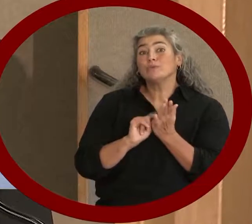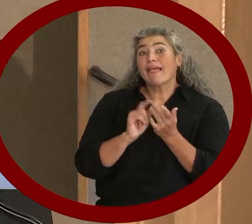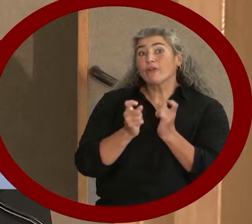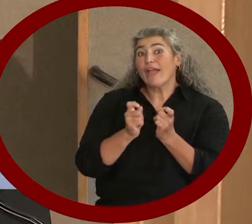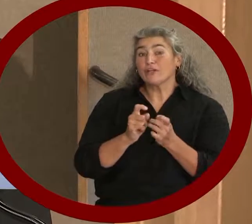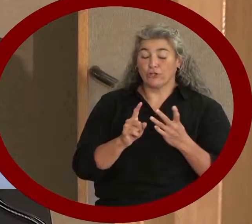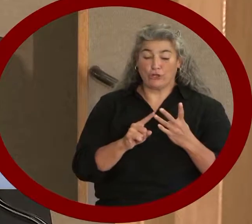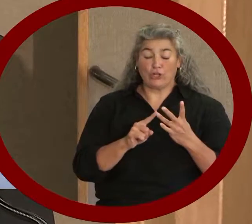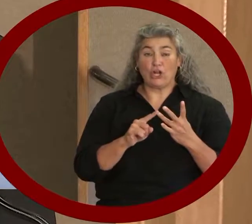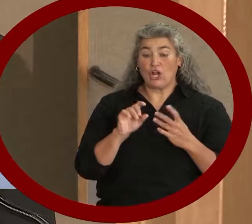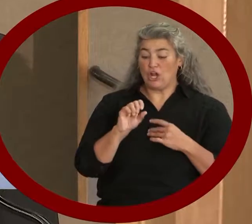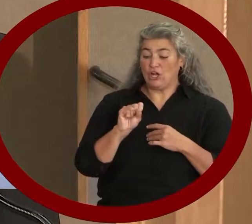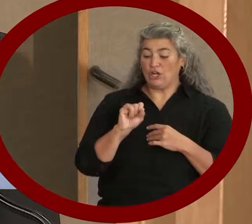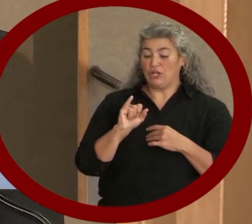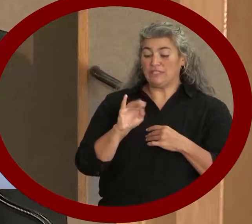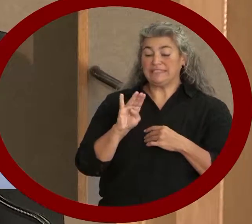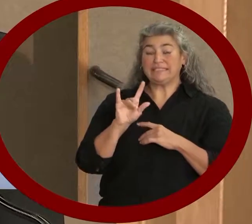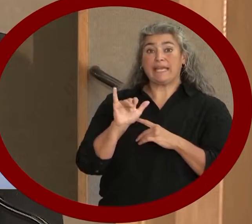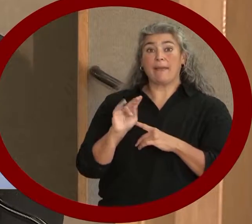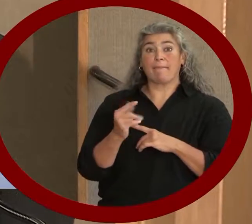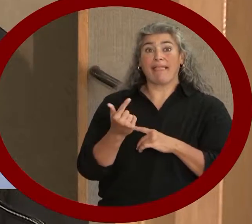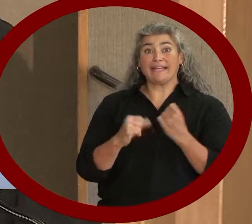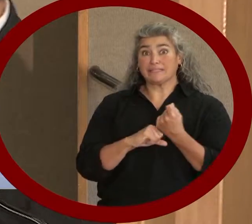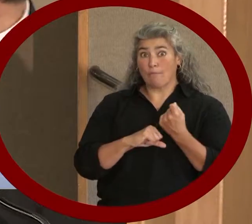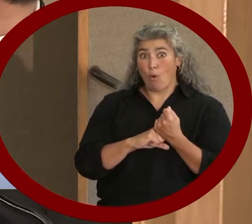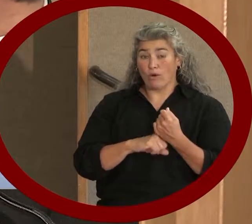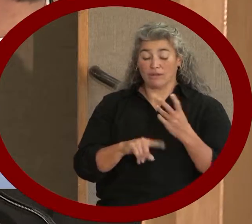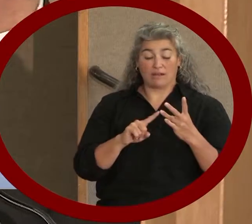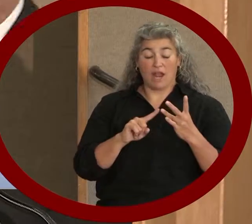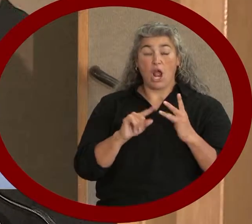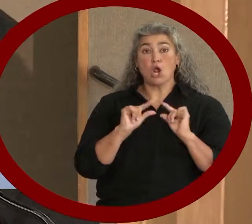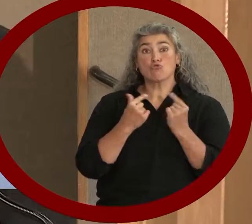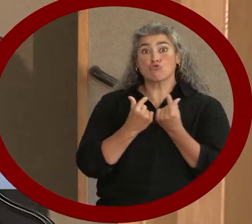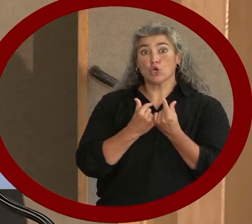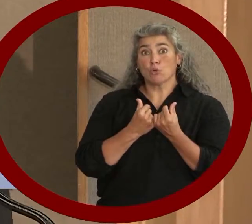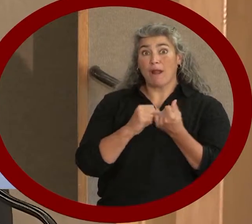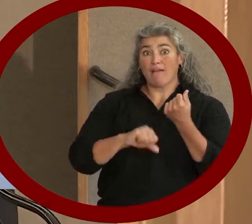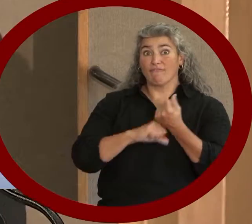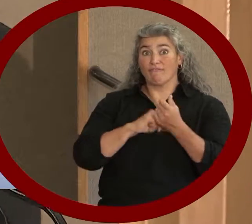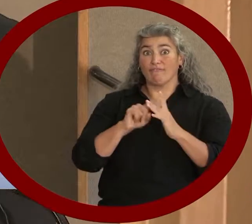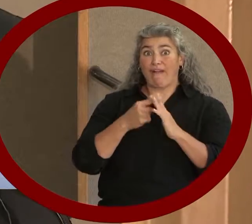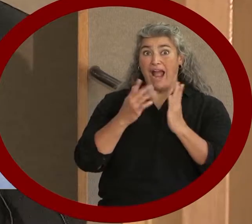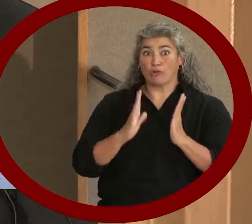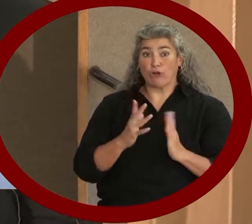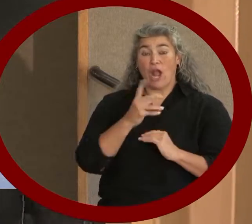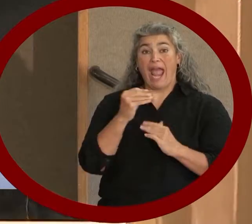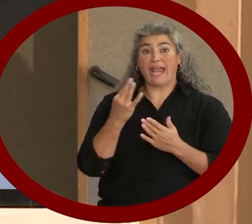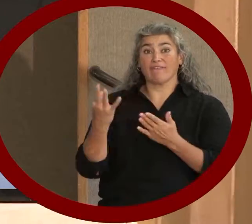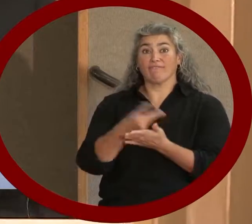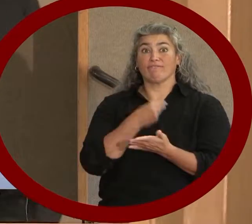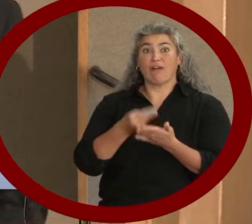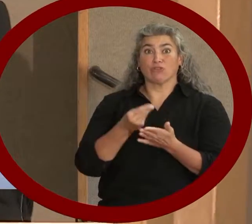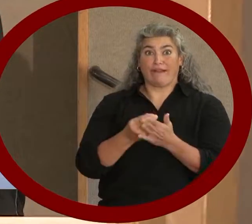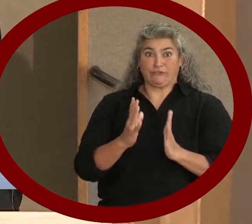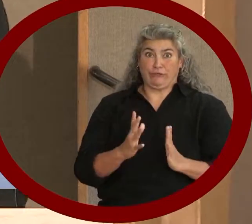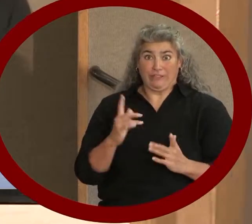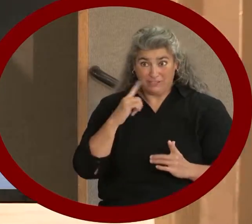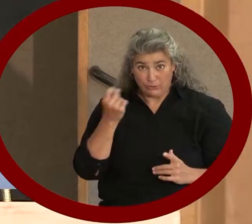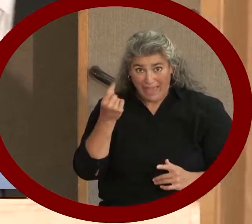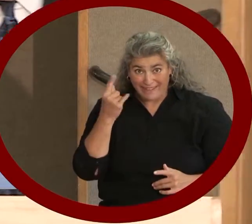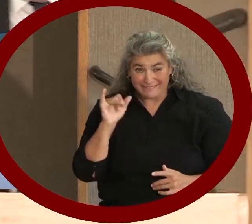support, group founder, fundraiser. You get the idea. Linda, thank you very much.